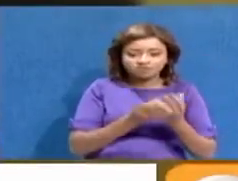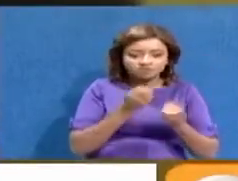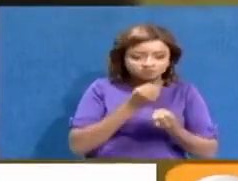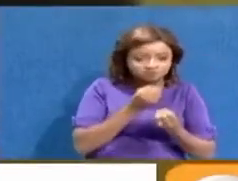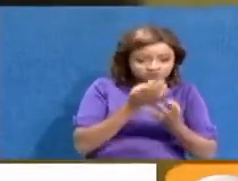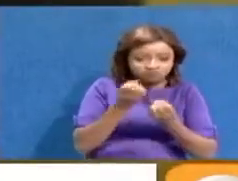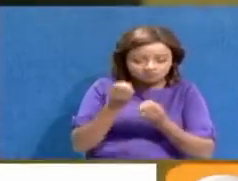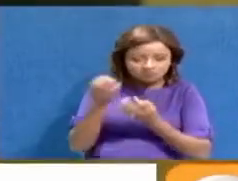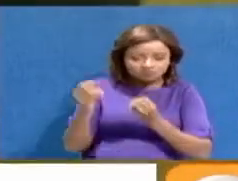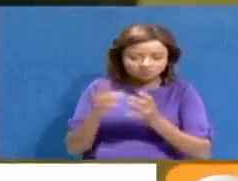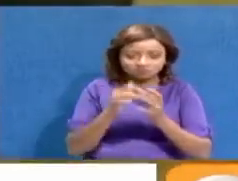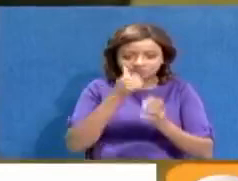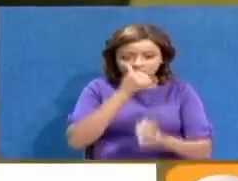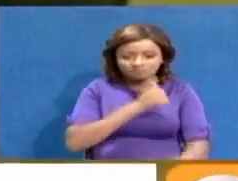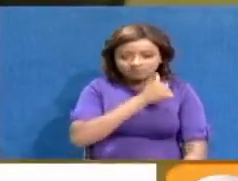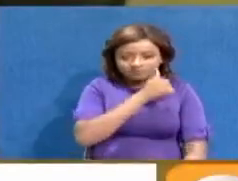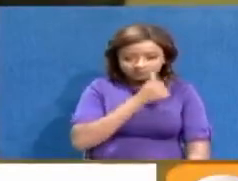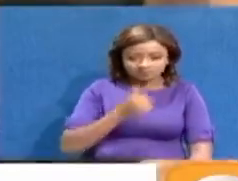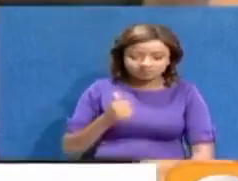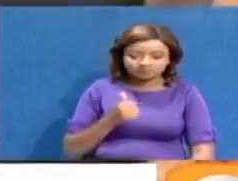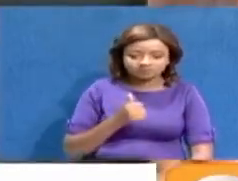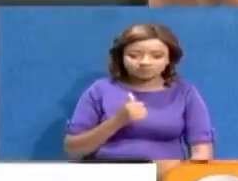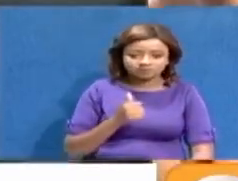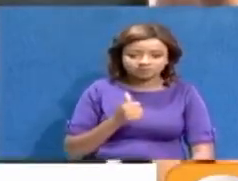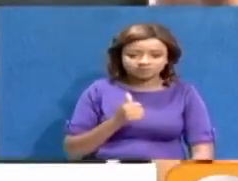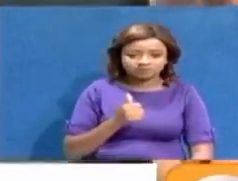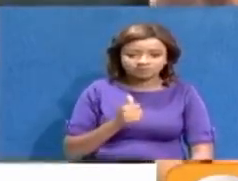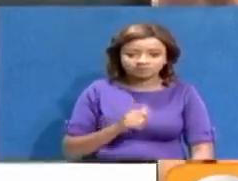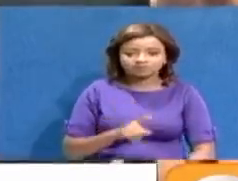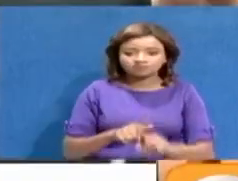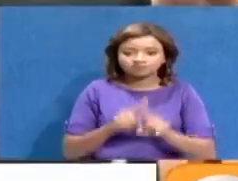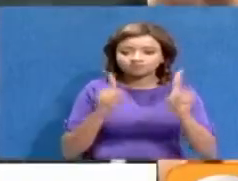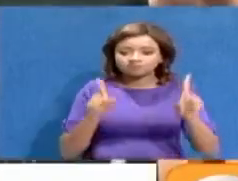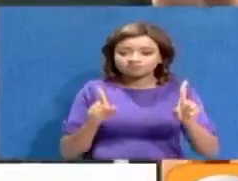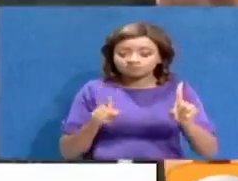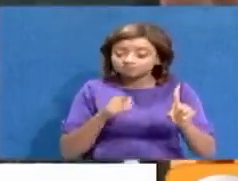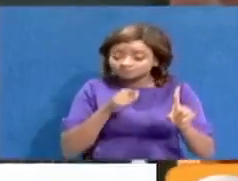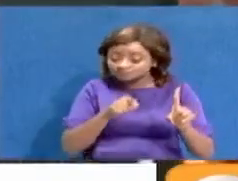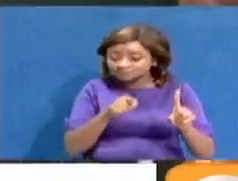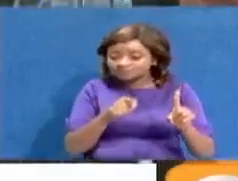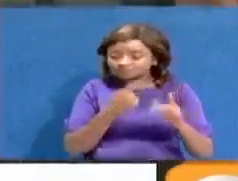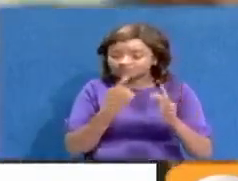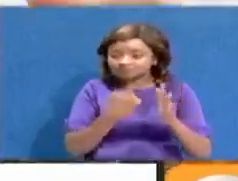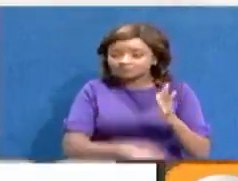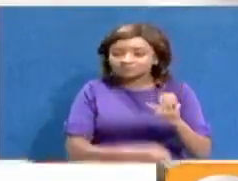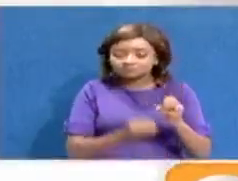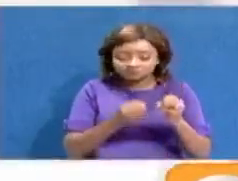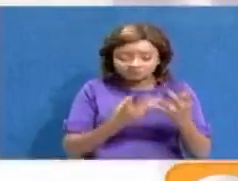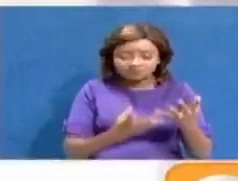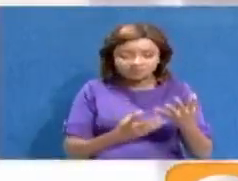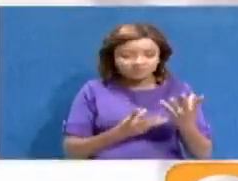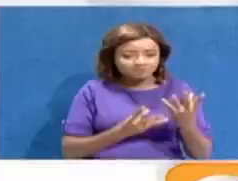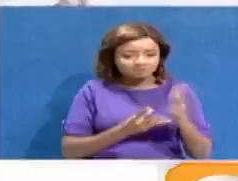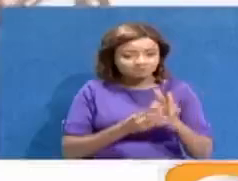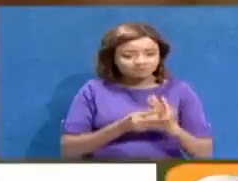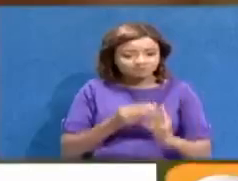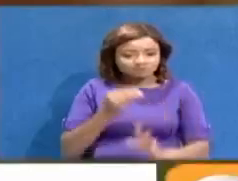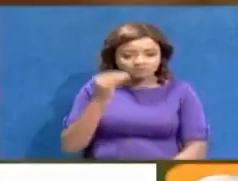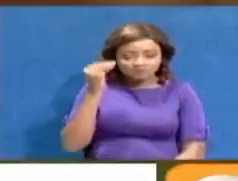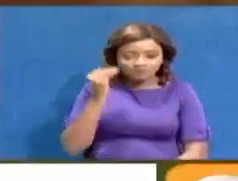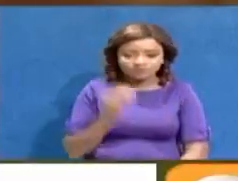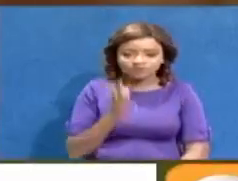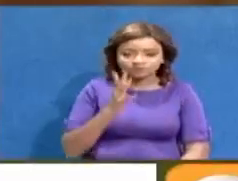across to individual learners. Unfortunately, the cost of the device is still a barrier to its access,